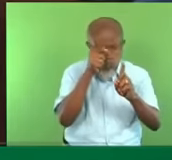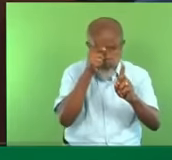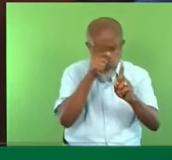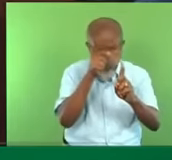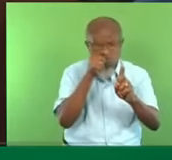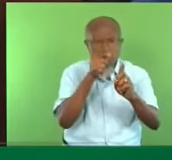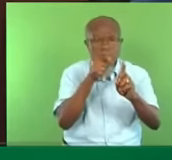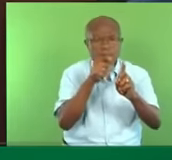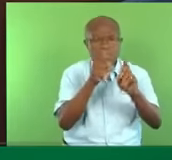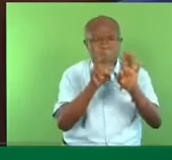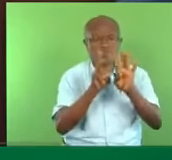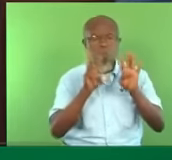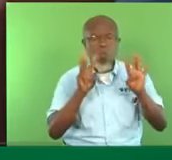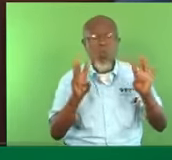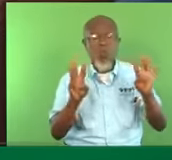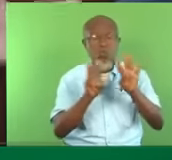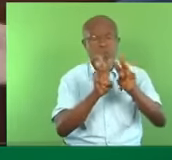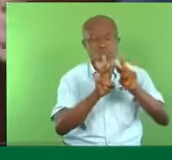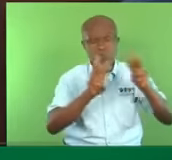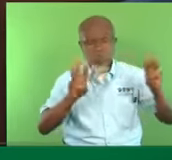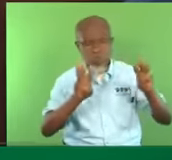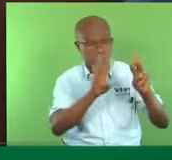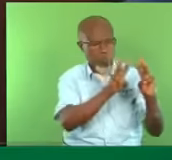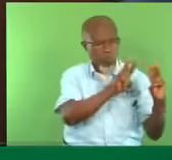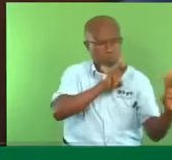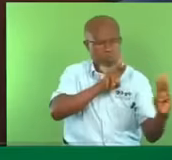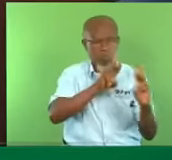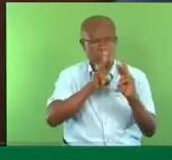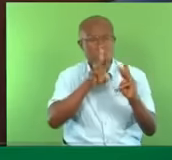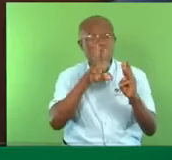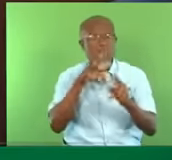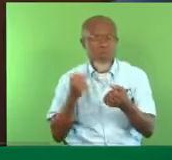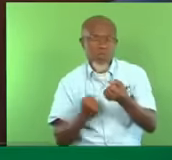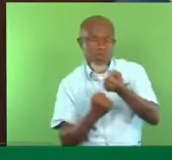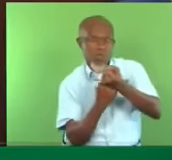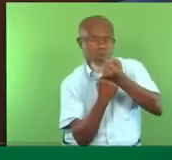Instead of breaking it down, you put crossbeam and all type of things to hold up that.